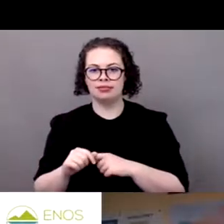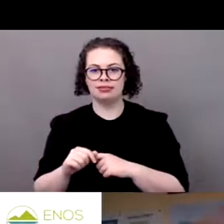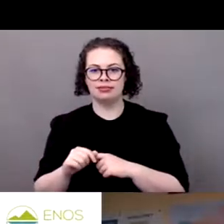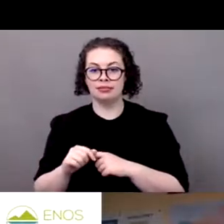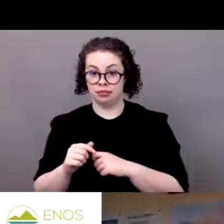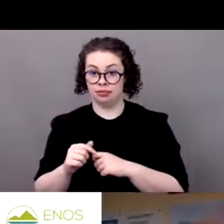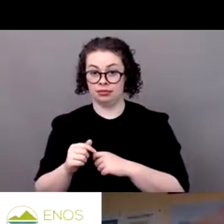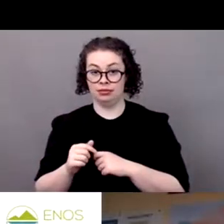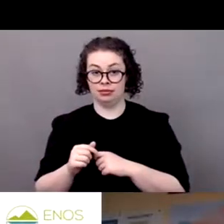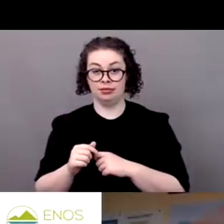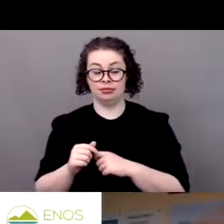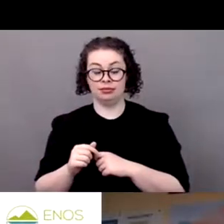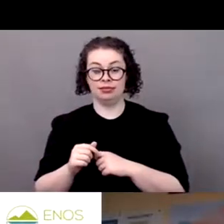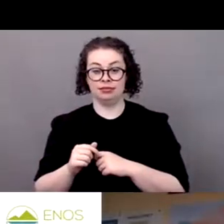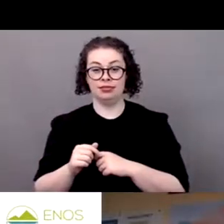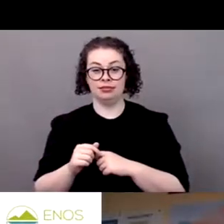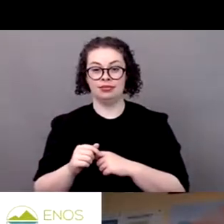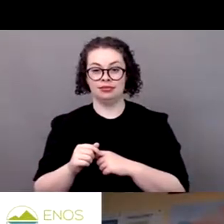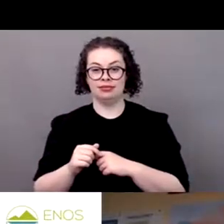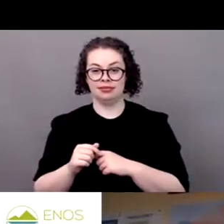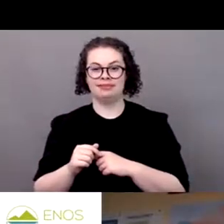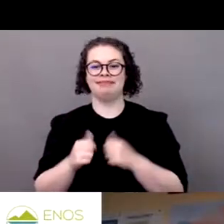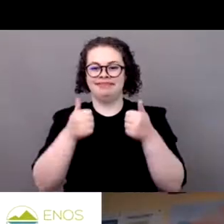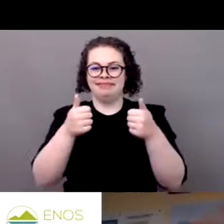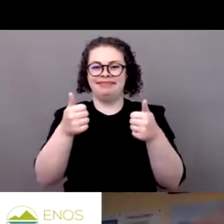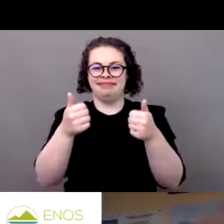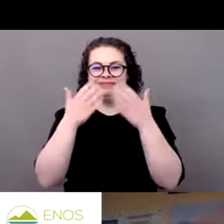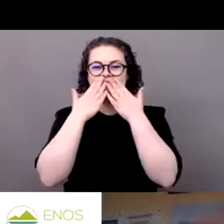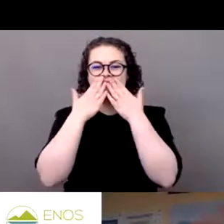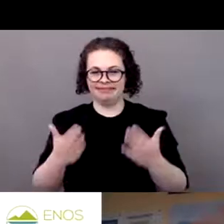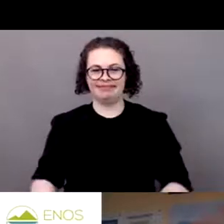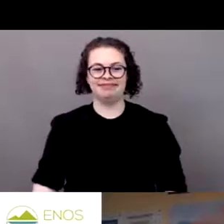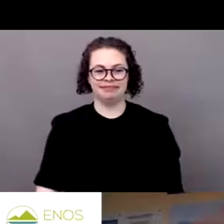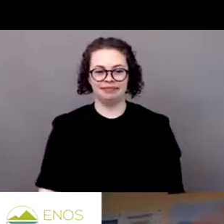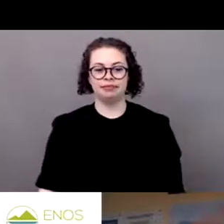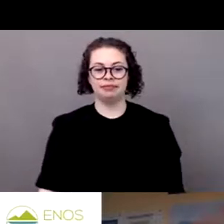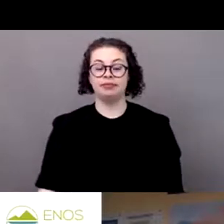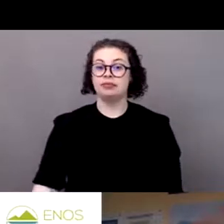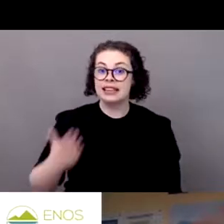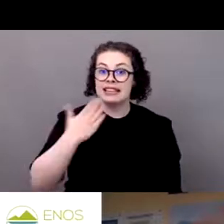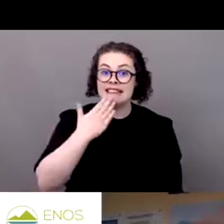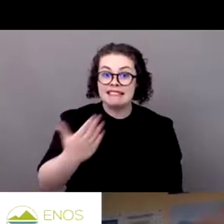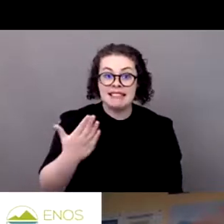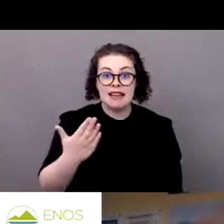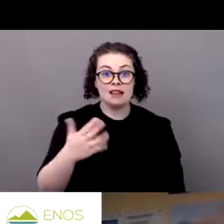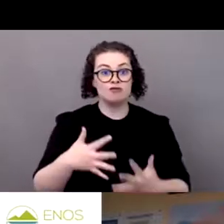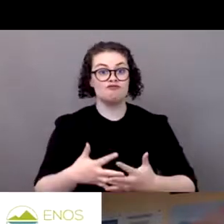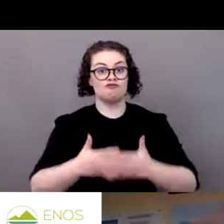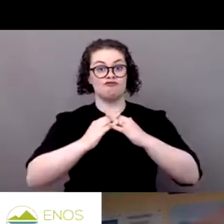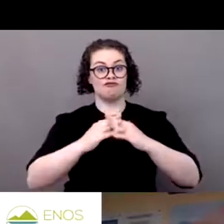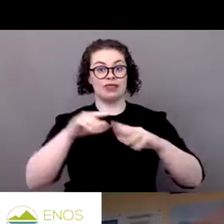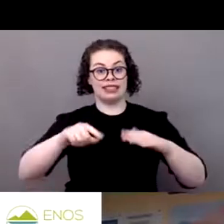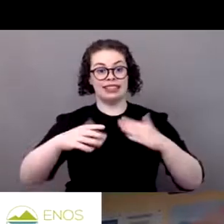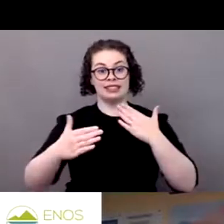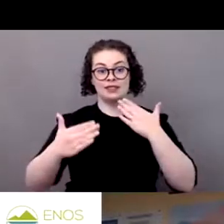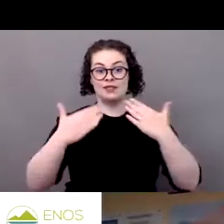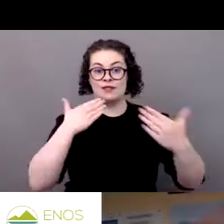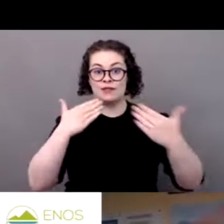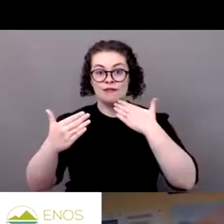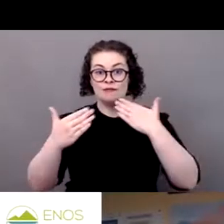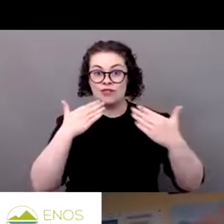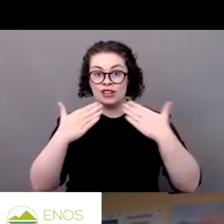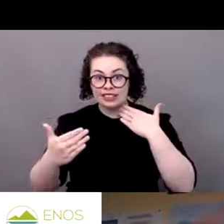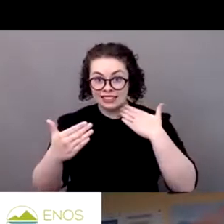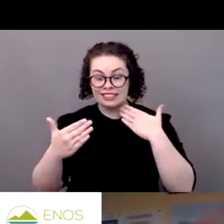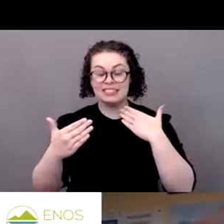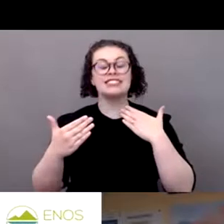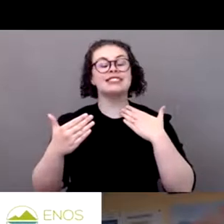I think, yeah, much better. Okay. Thank you. No, I was just saying thank you very much for organising this event and this timely topic. And we